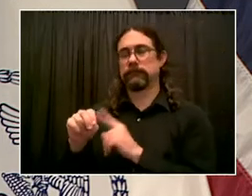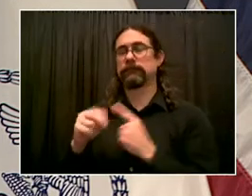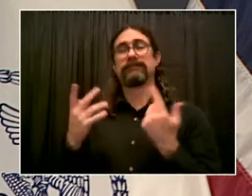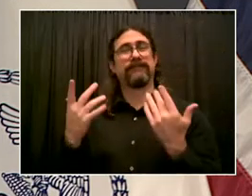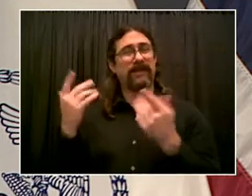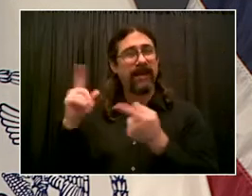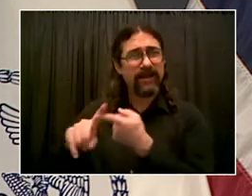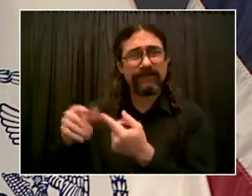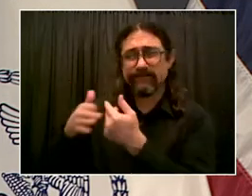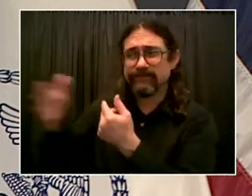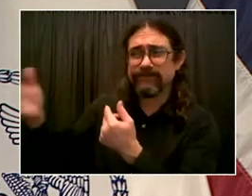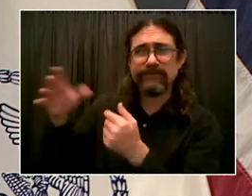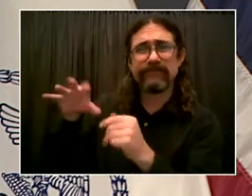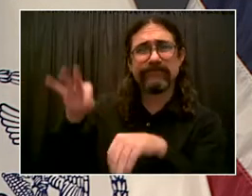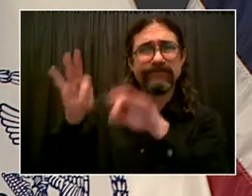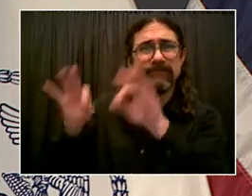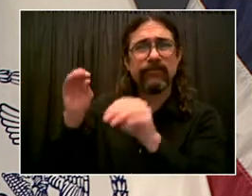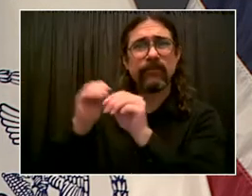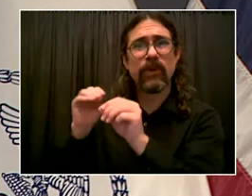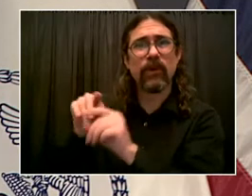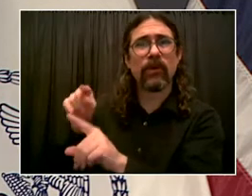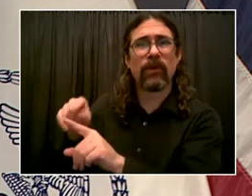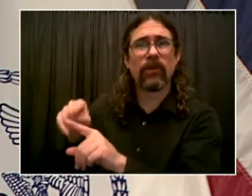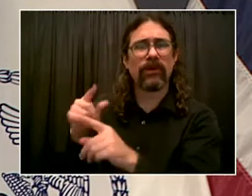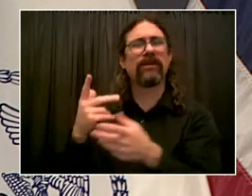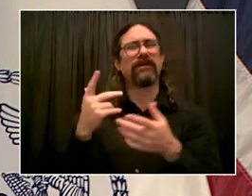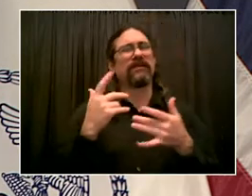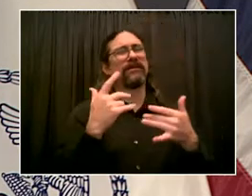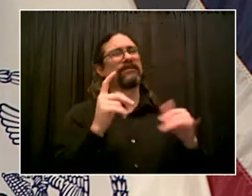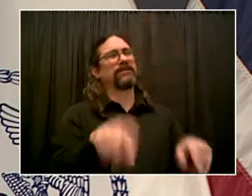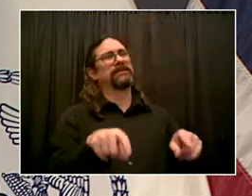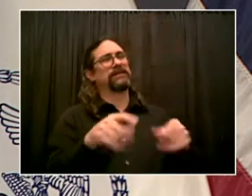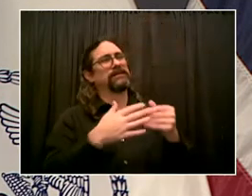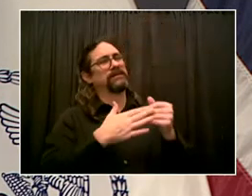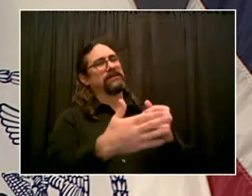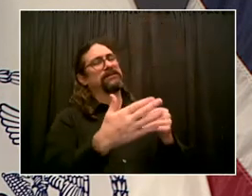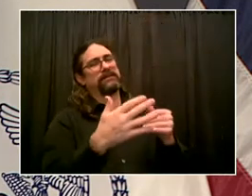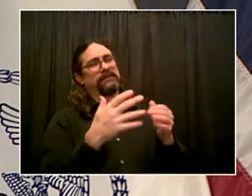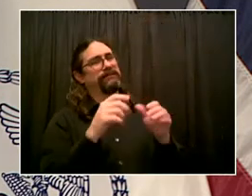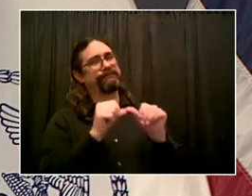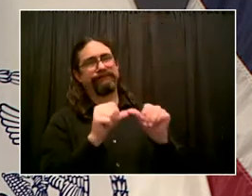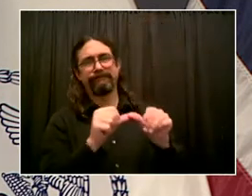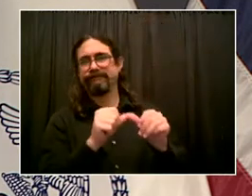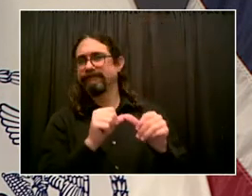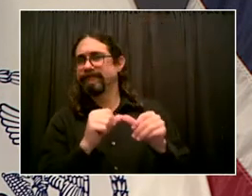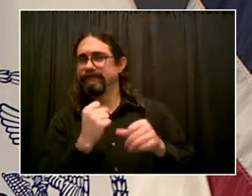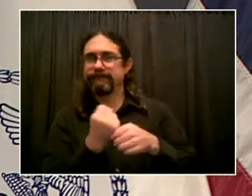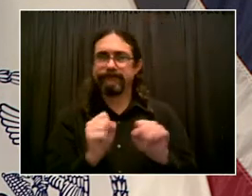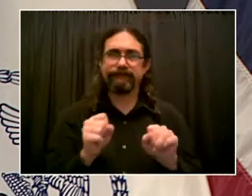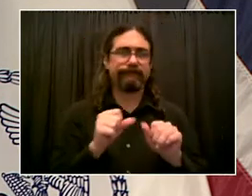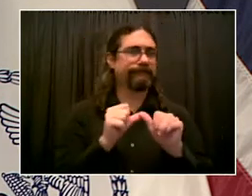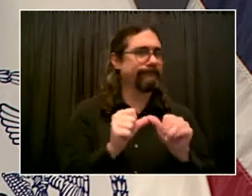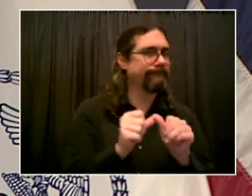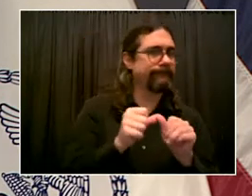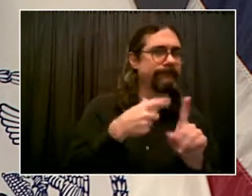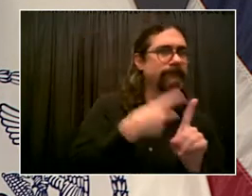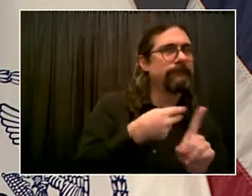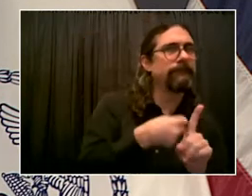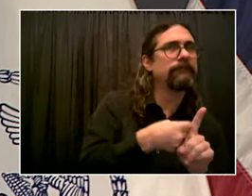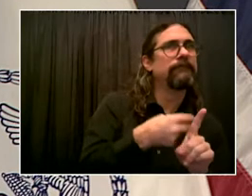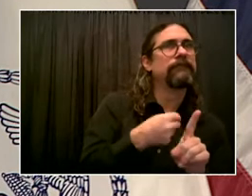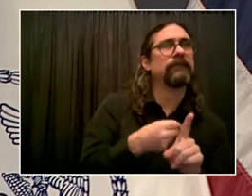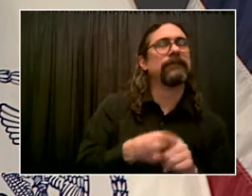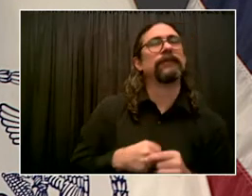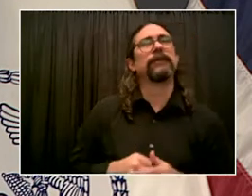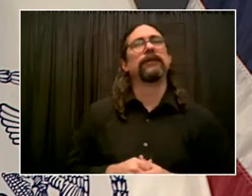have worked, and we're going to continue to climb that ladder. But let's talk about incentives. Incentives have also been crucial. We have put